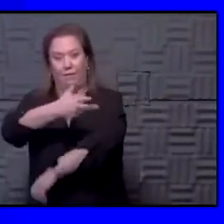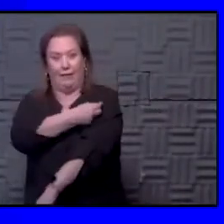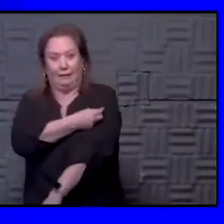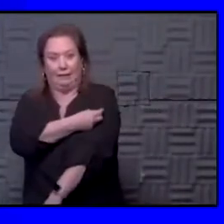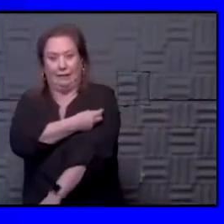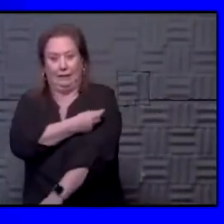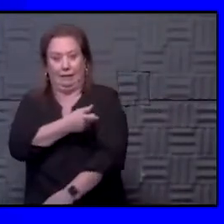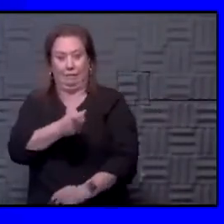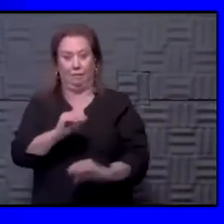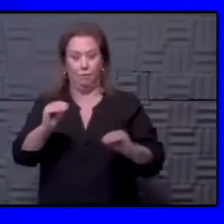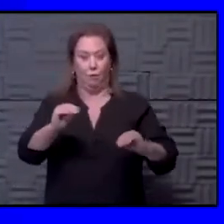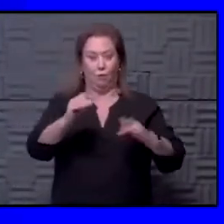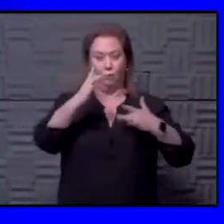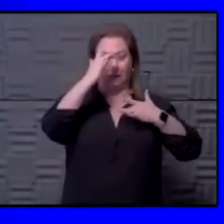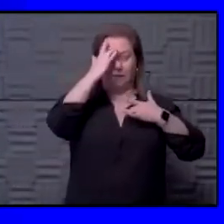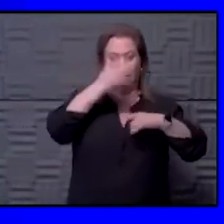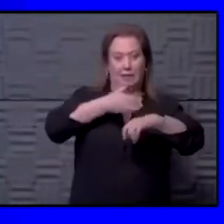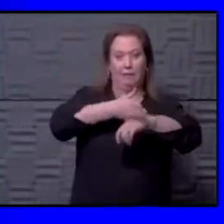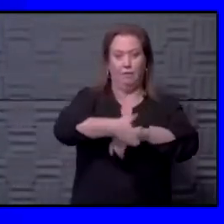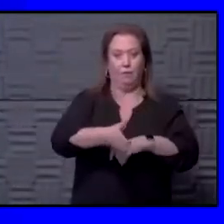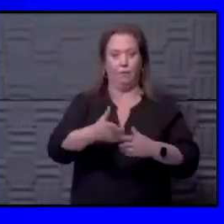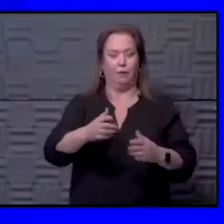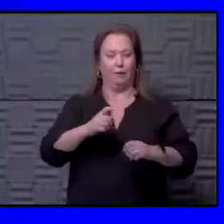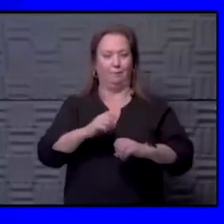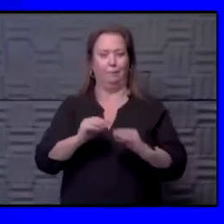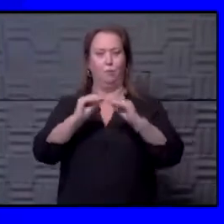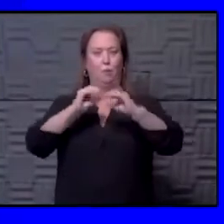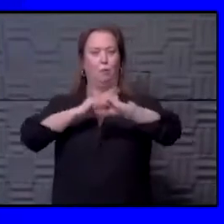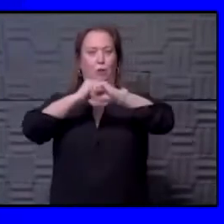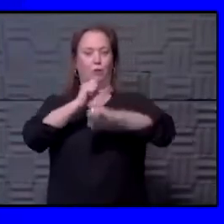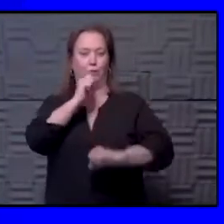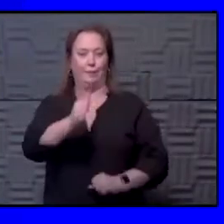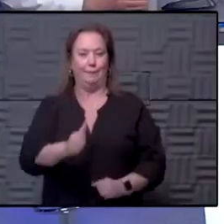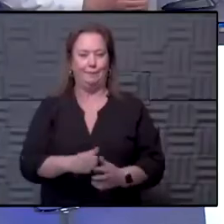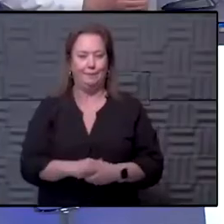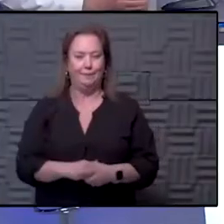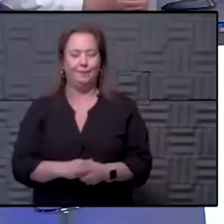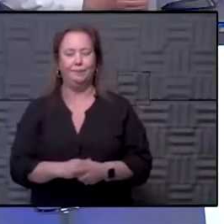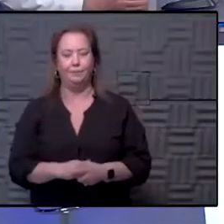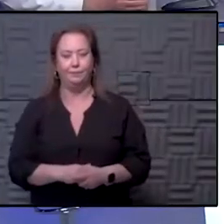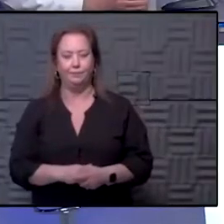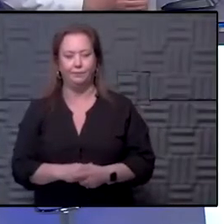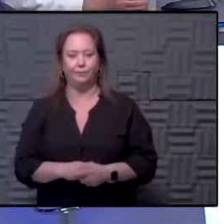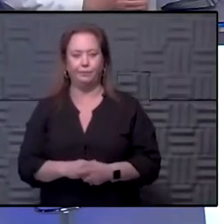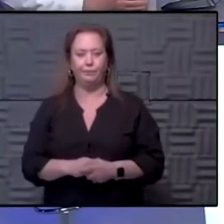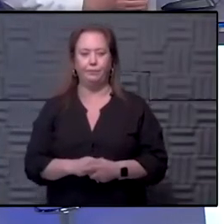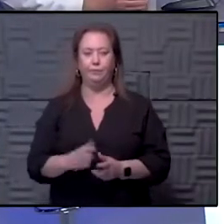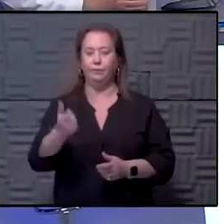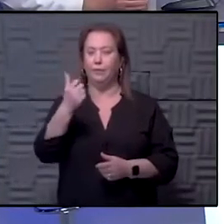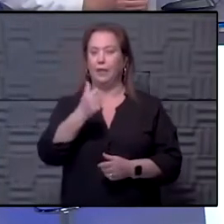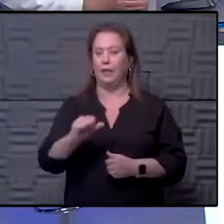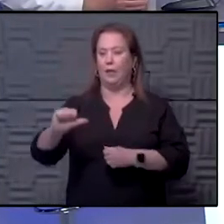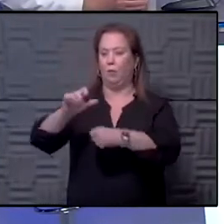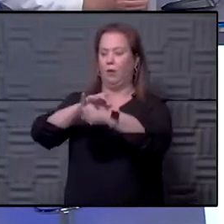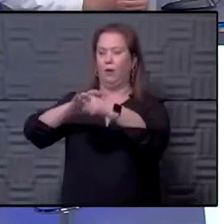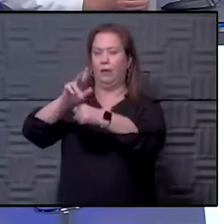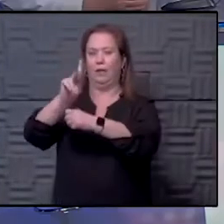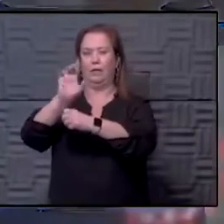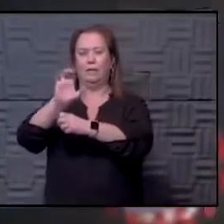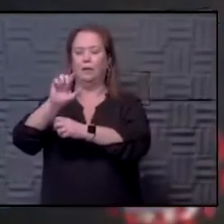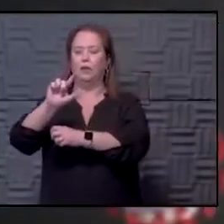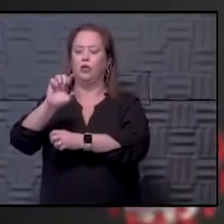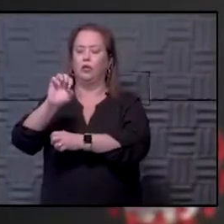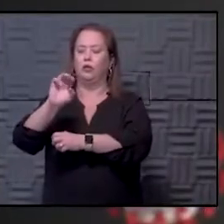and having no symptoms after the doses and having protection or not. Is anyone in the metro doing genomic